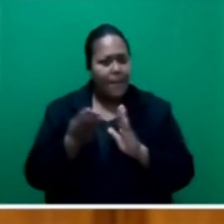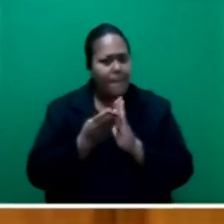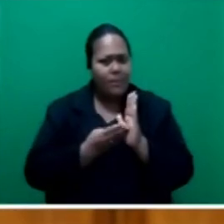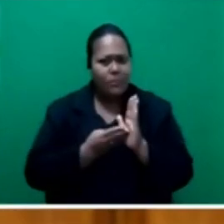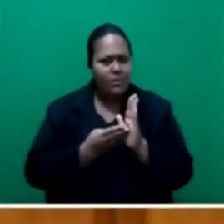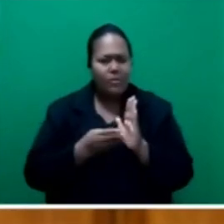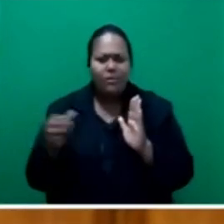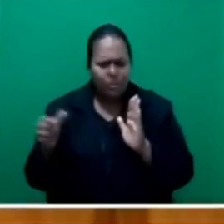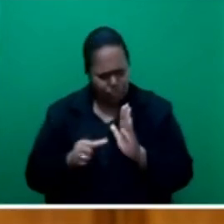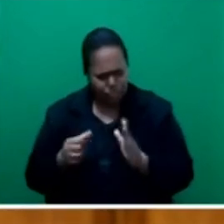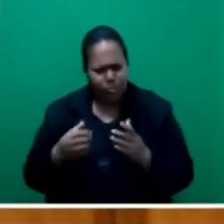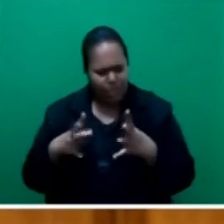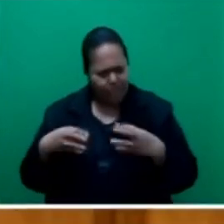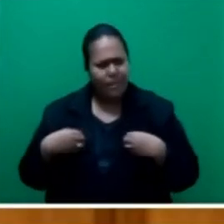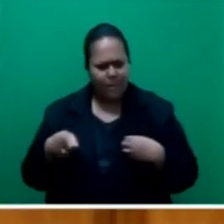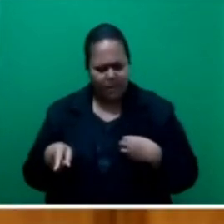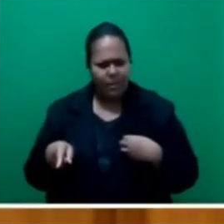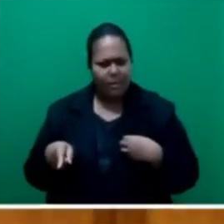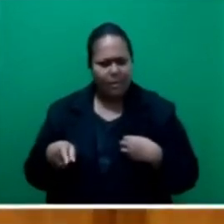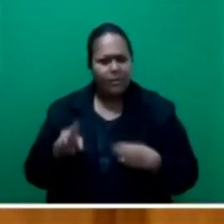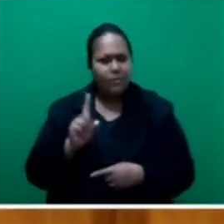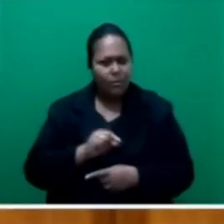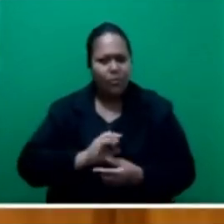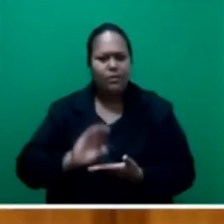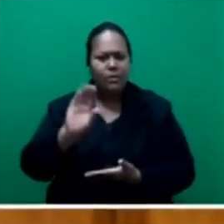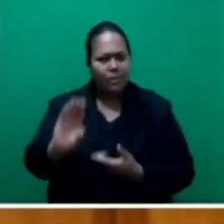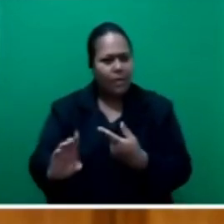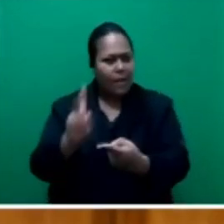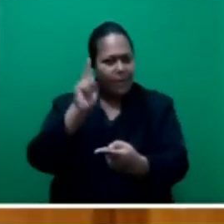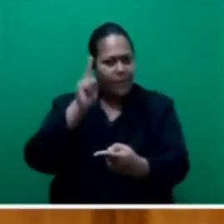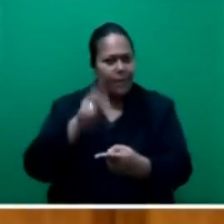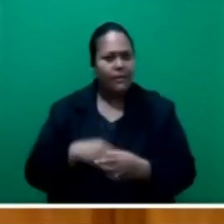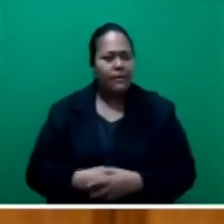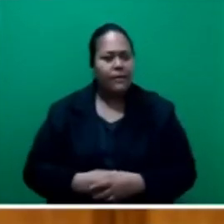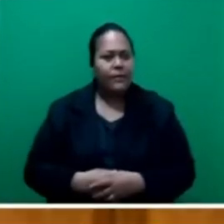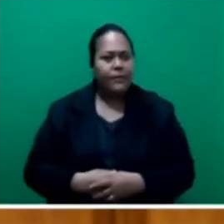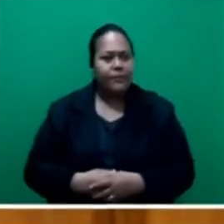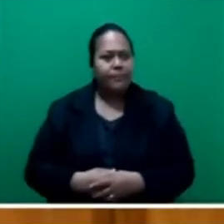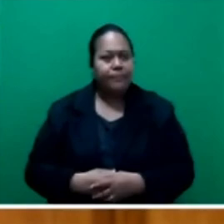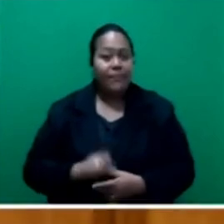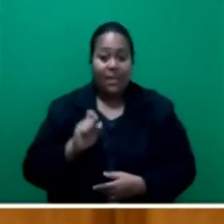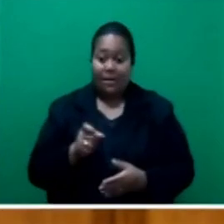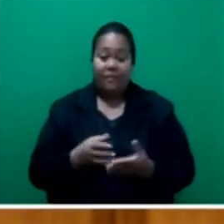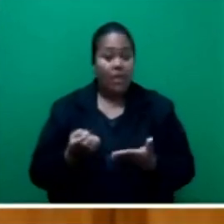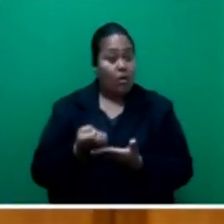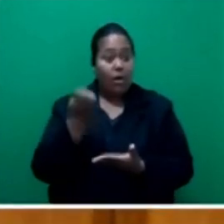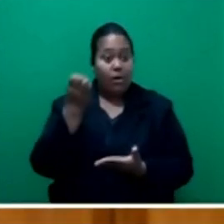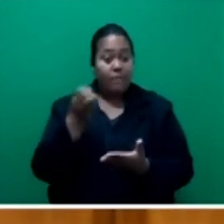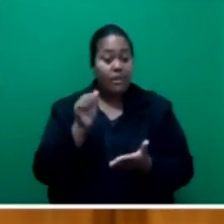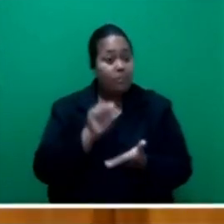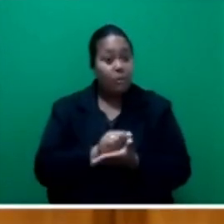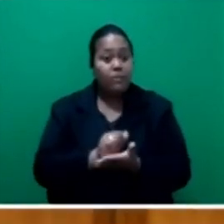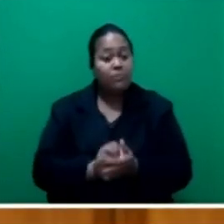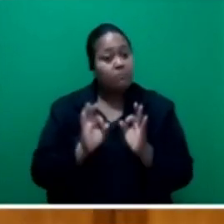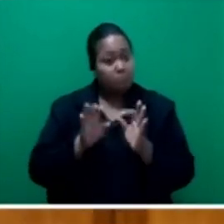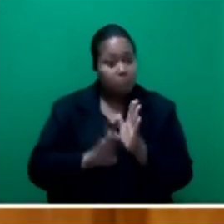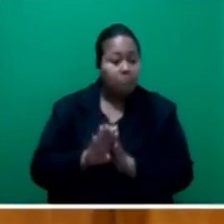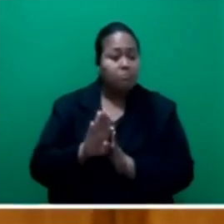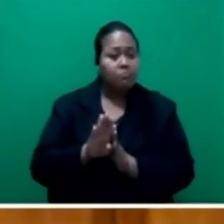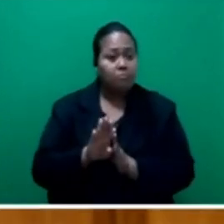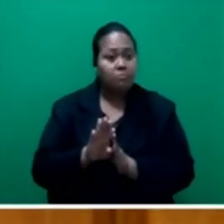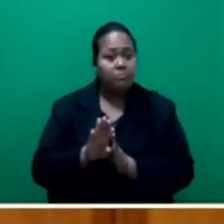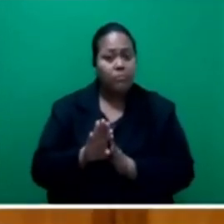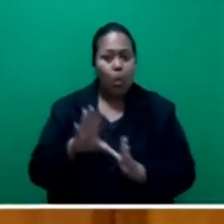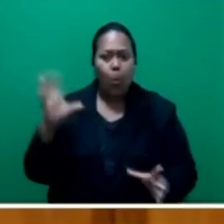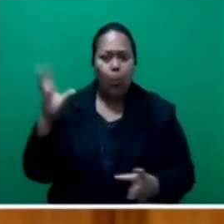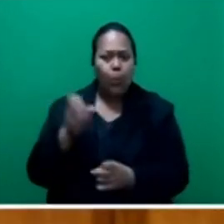be honored. After all, honorable speaker, sir, if the economy is in such good hands, the total unpaid grant should be